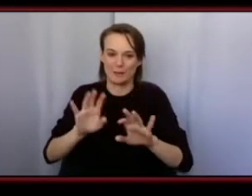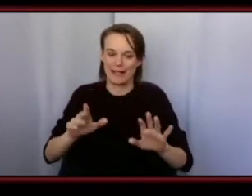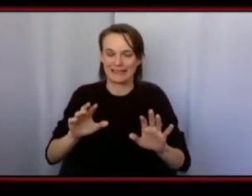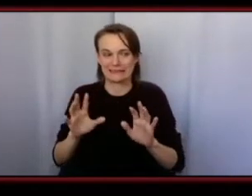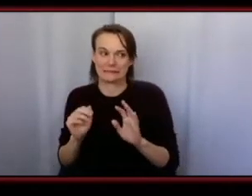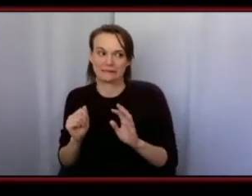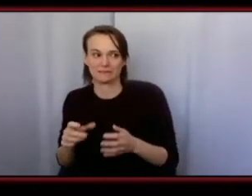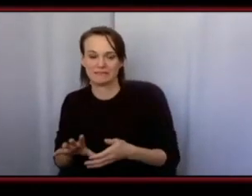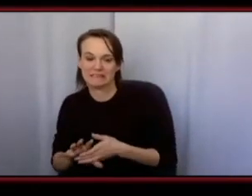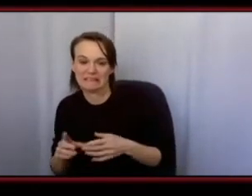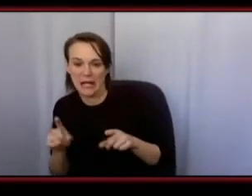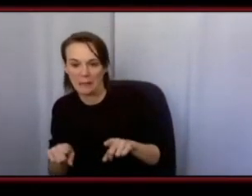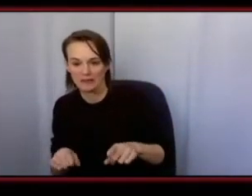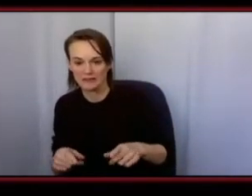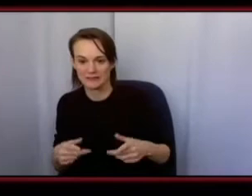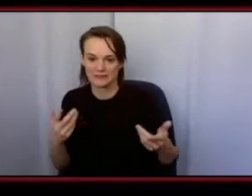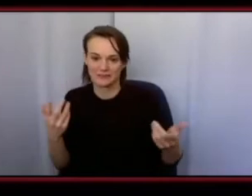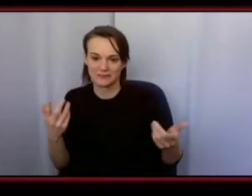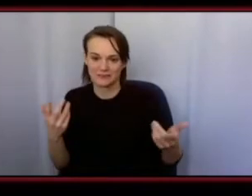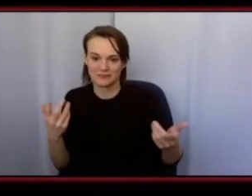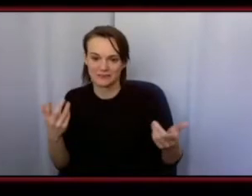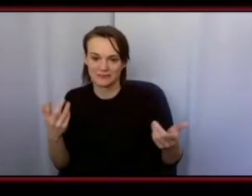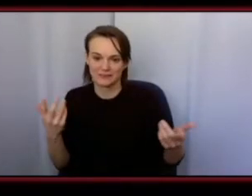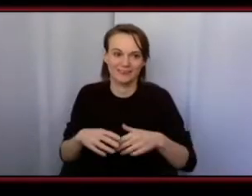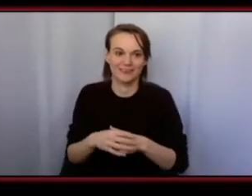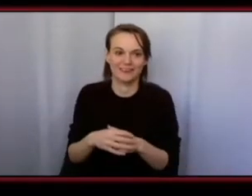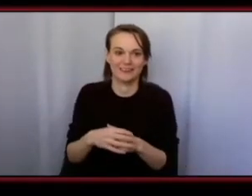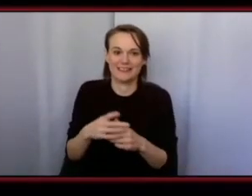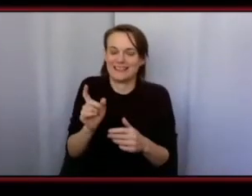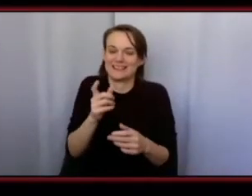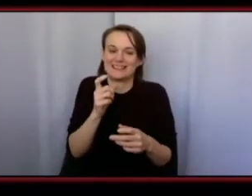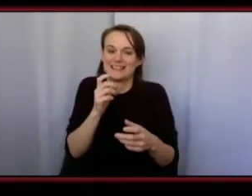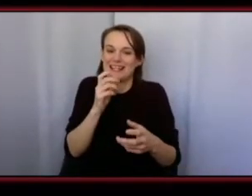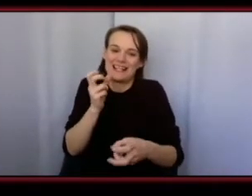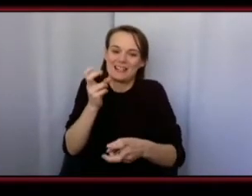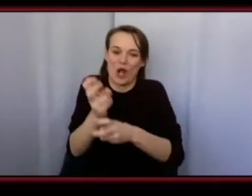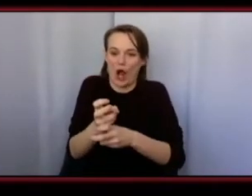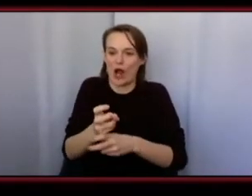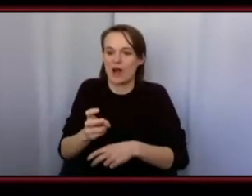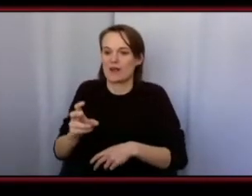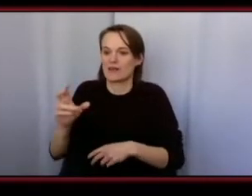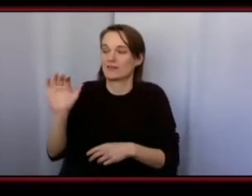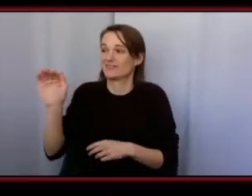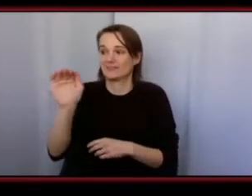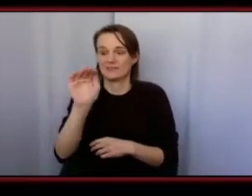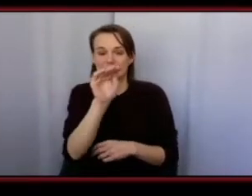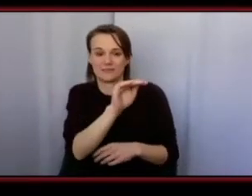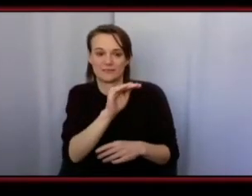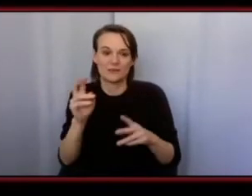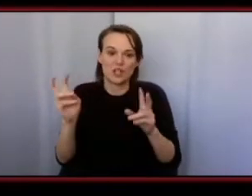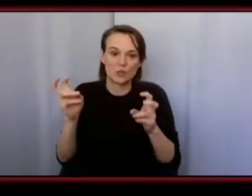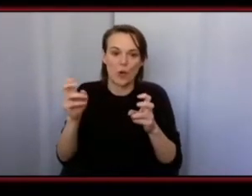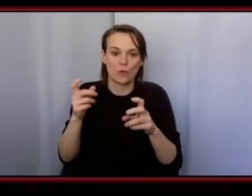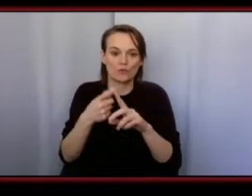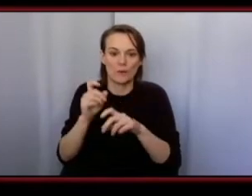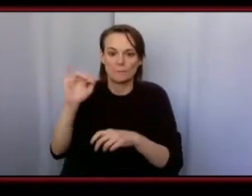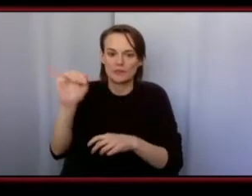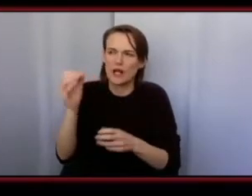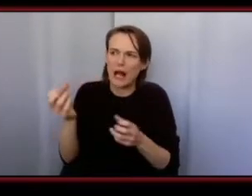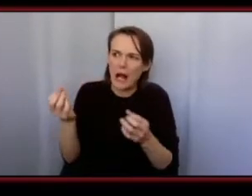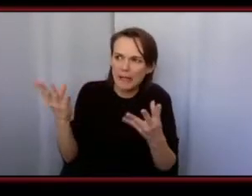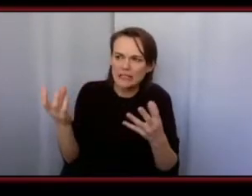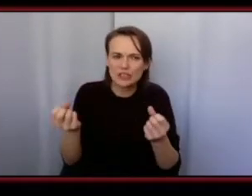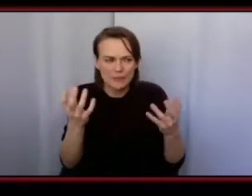happens so i would say uh it's not really hard you just call around you know get quotes uh see who friends and family